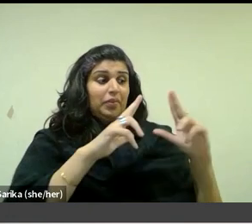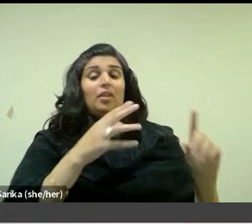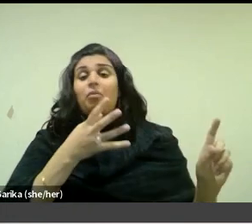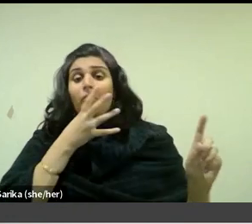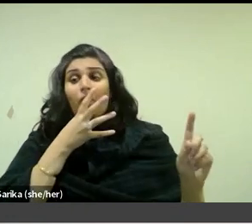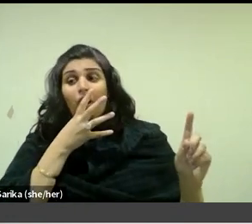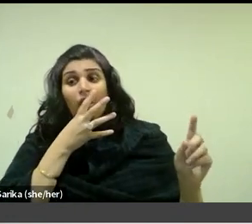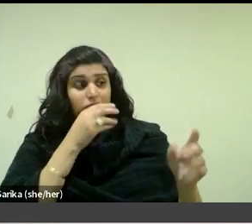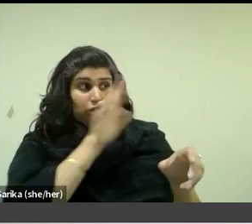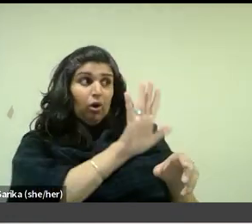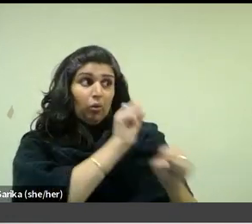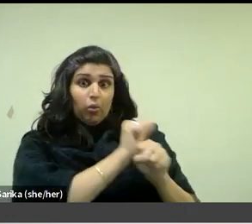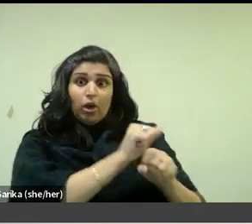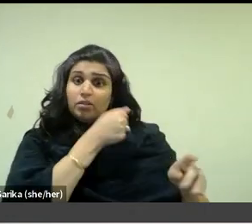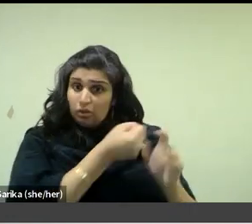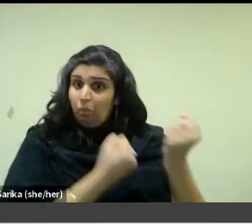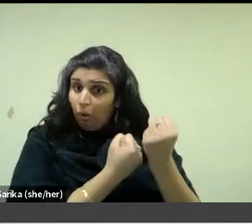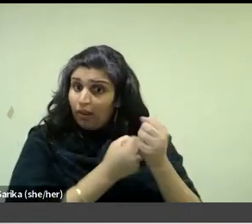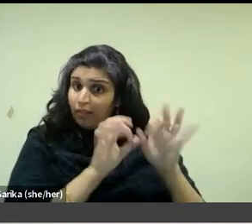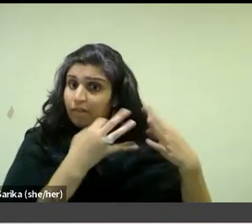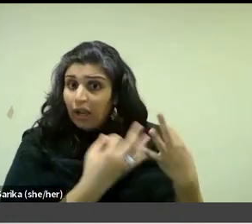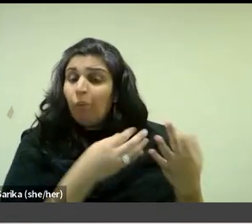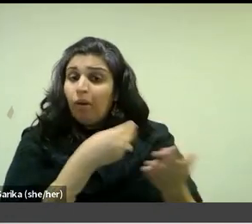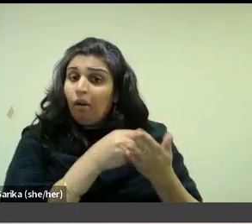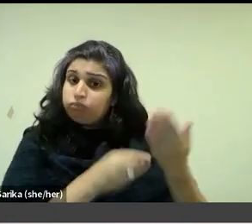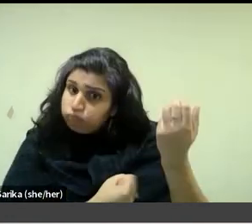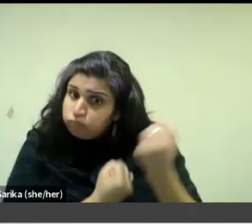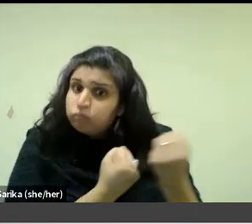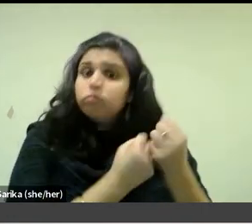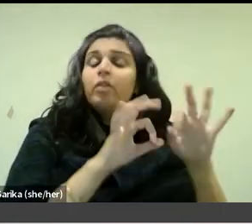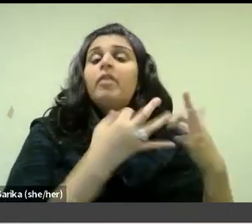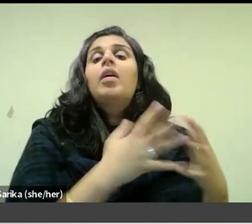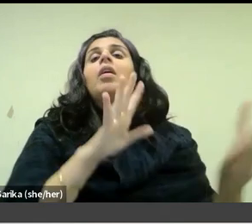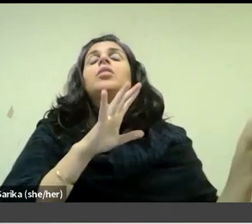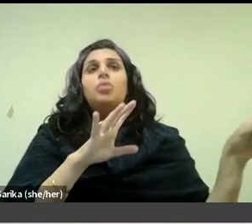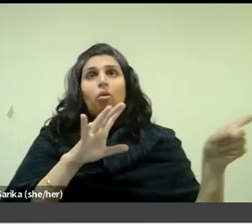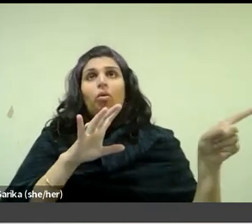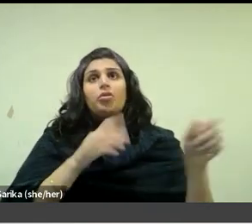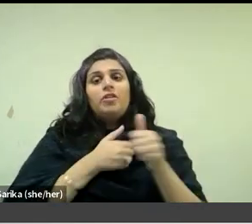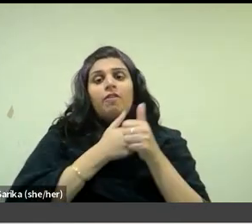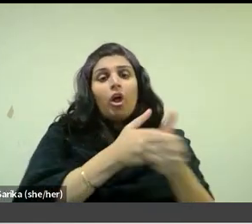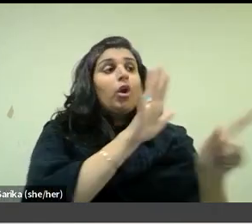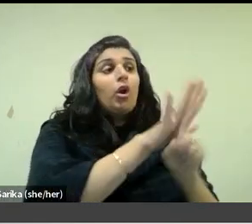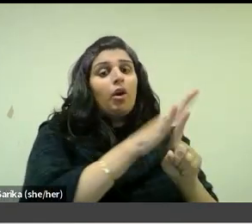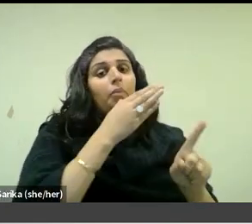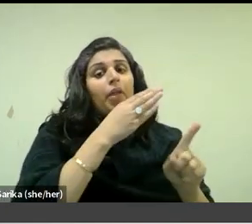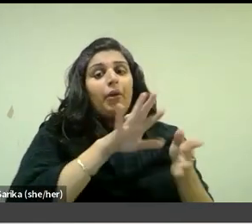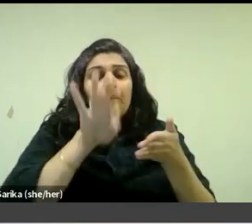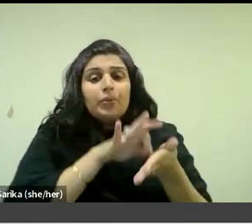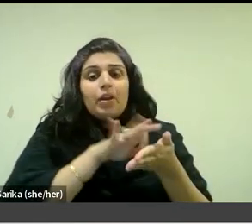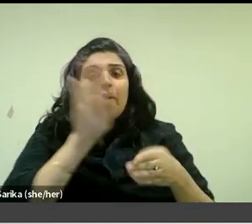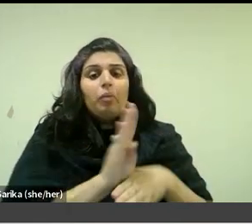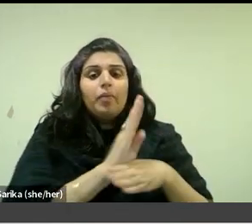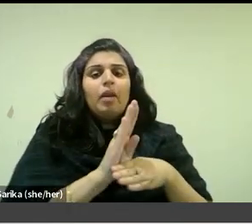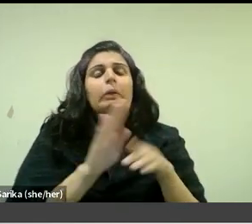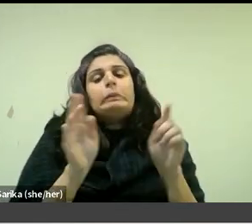family. In 1878, she followed in her seamstress mother's footsteps with the acquisition of a small, domestically